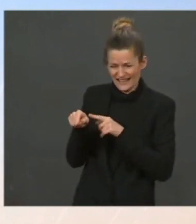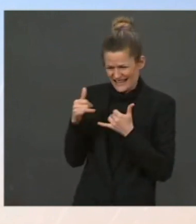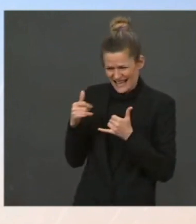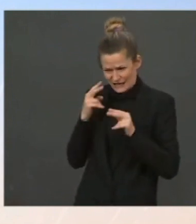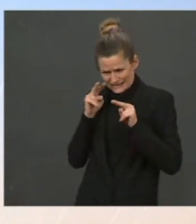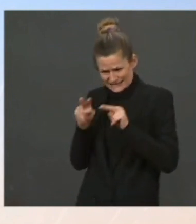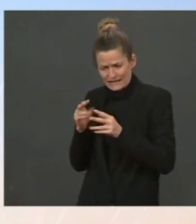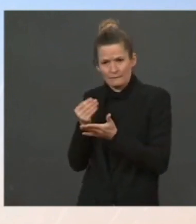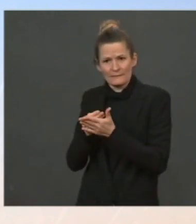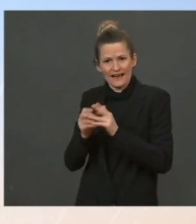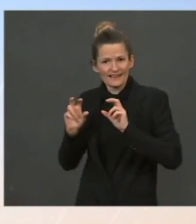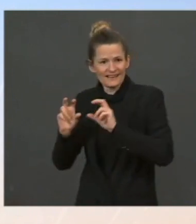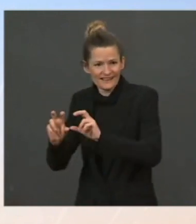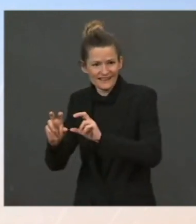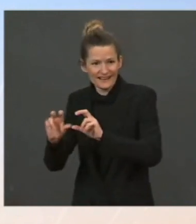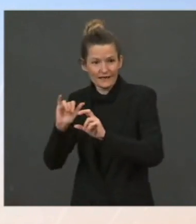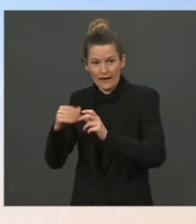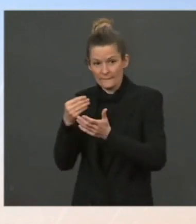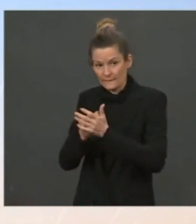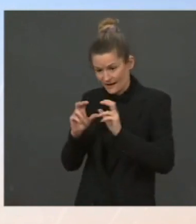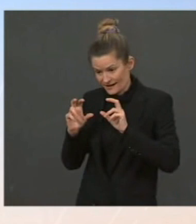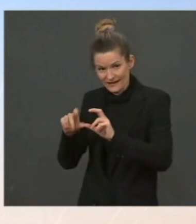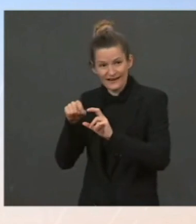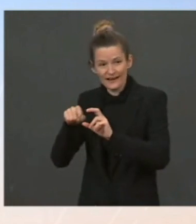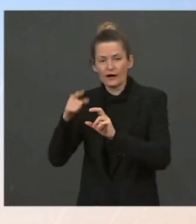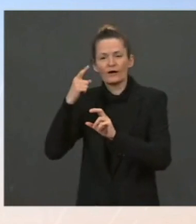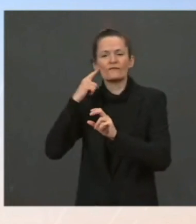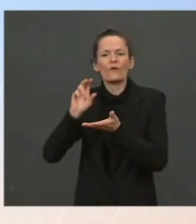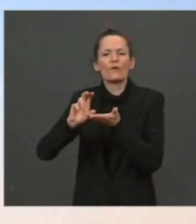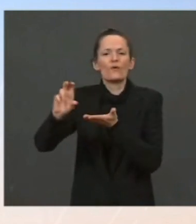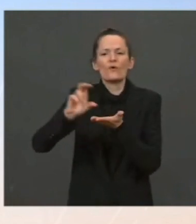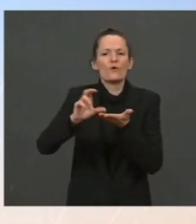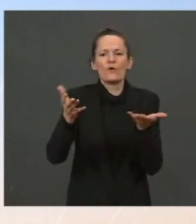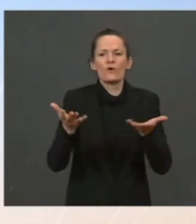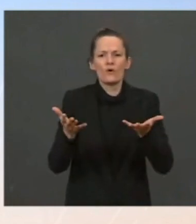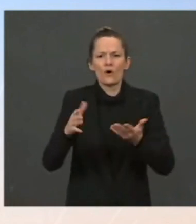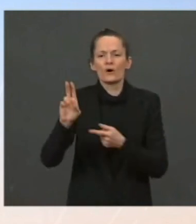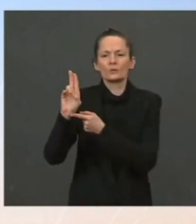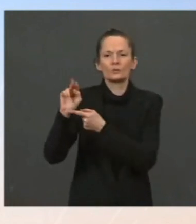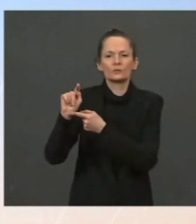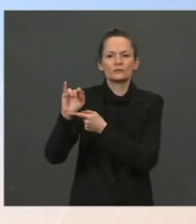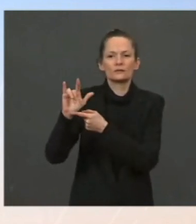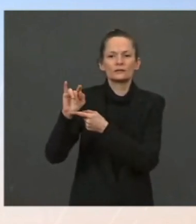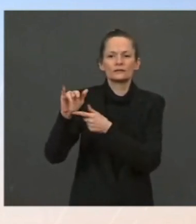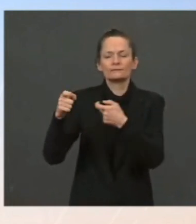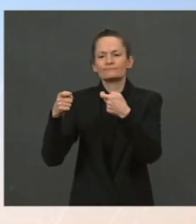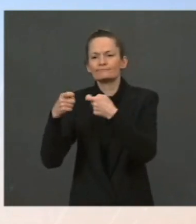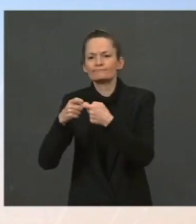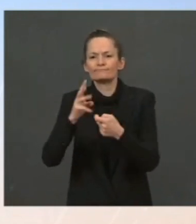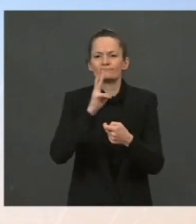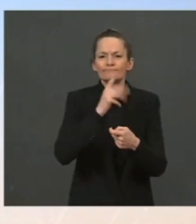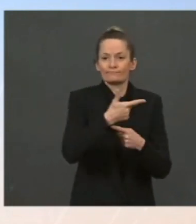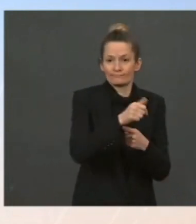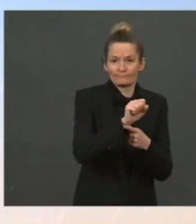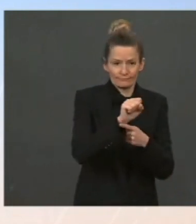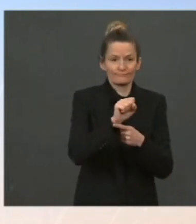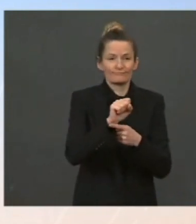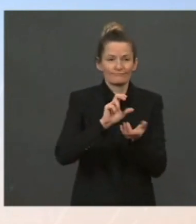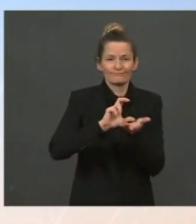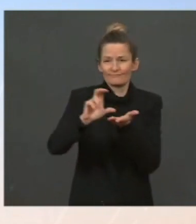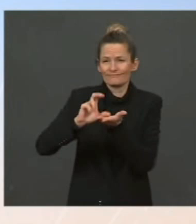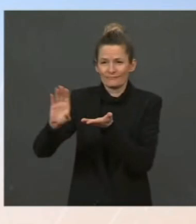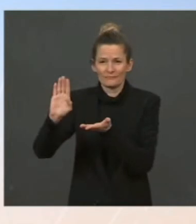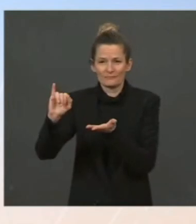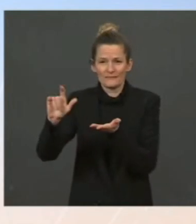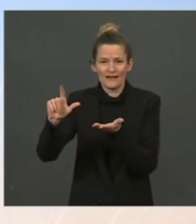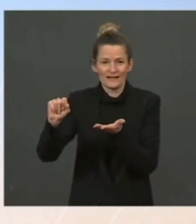course, the president today, as Jen just said, has announced that he's directing the Department of Energy to make up to 50 million